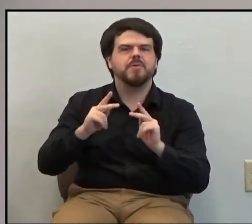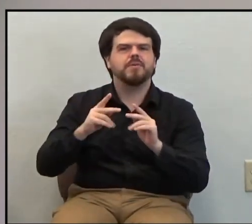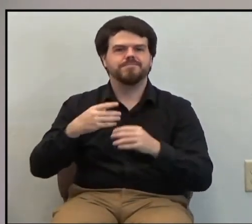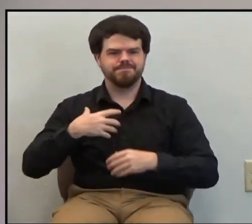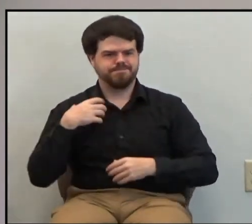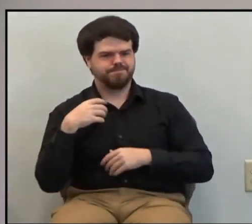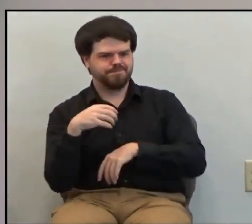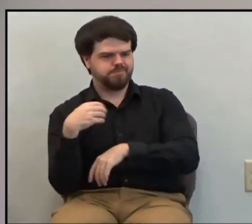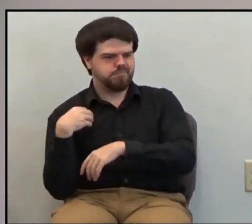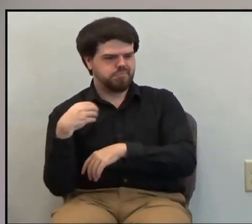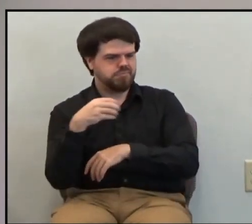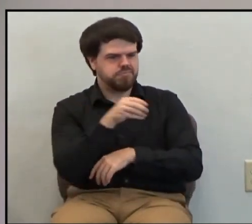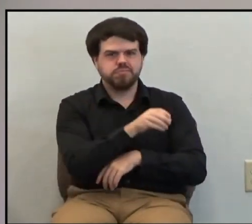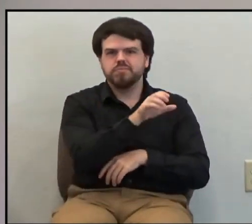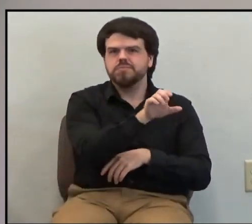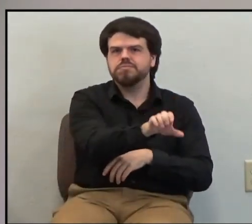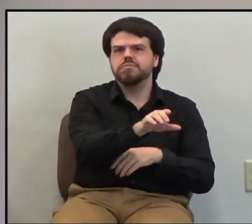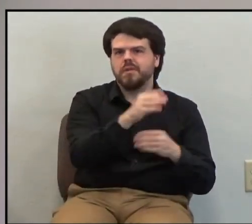of his life.